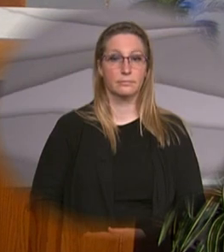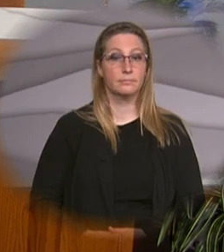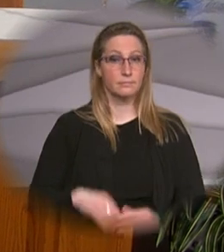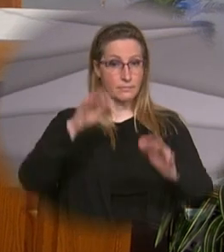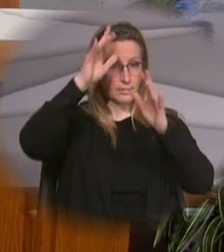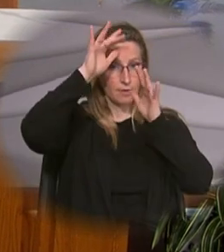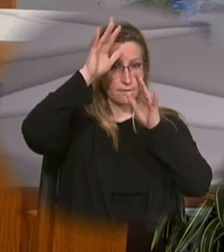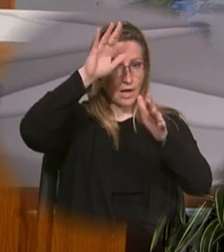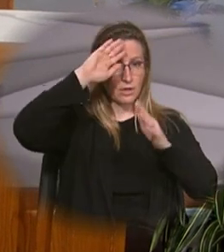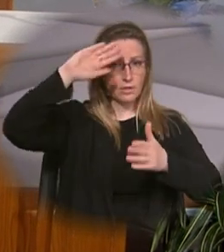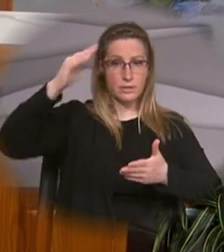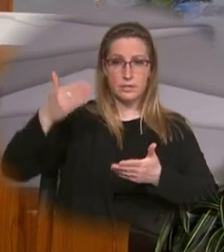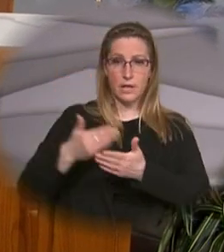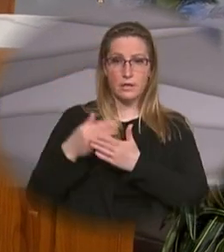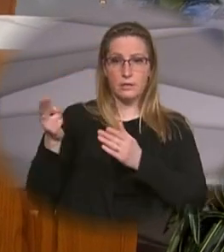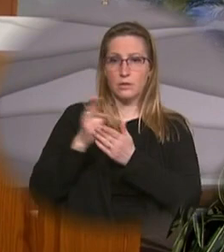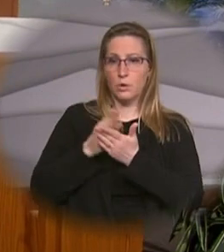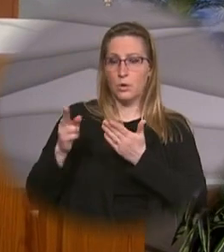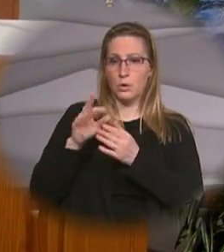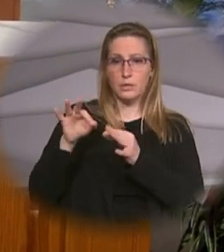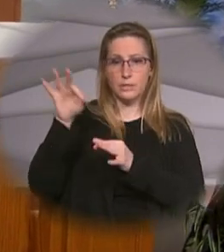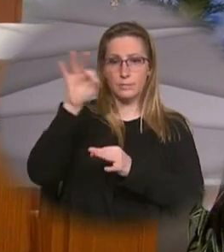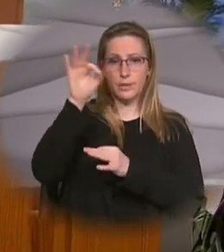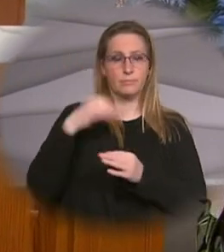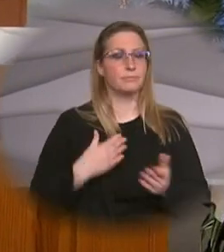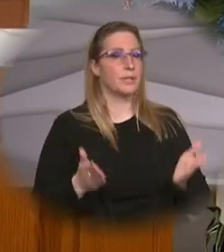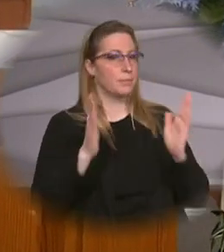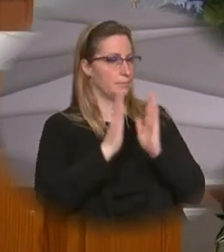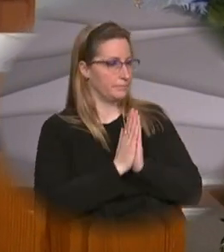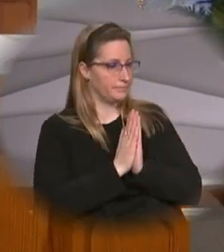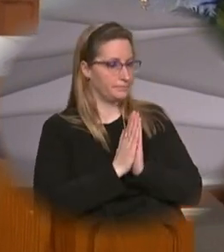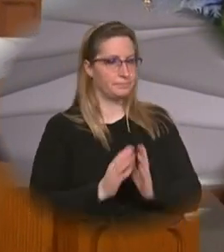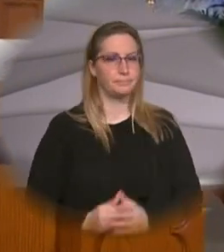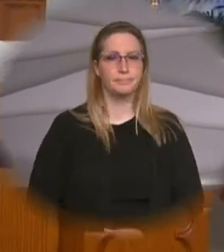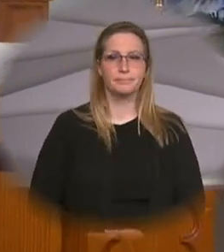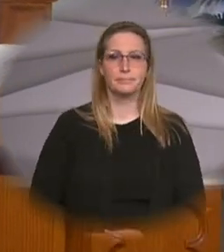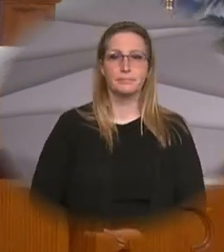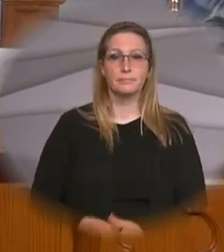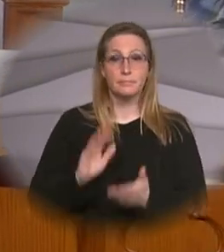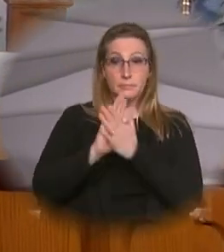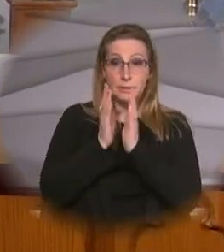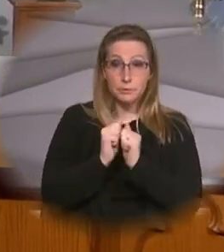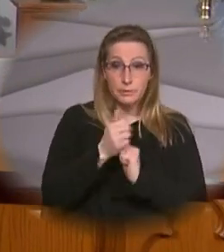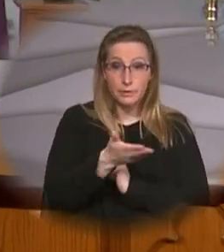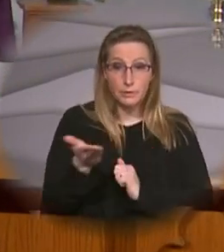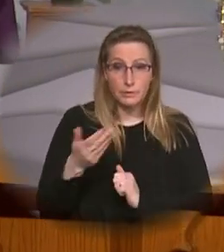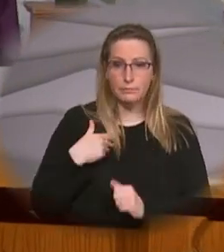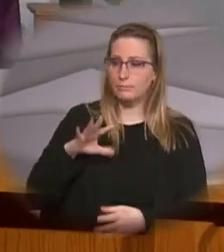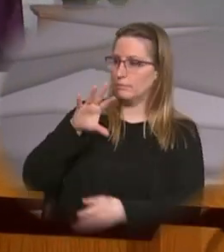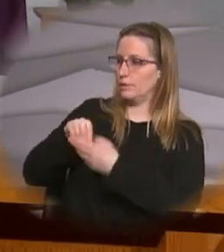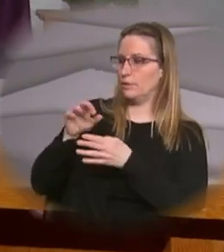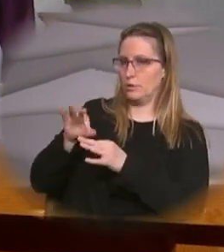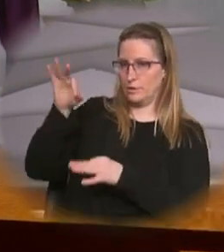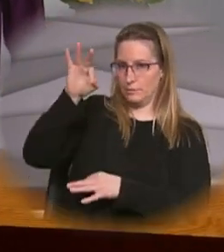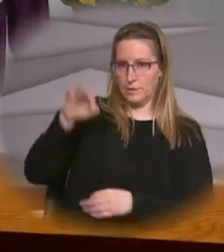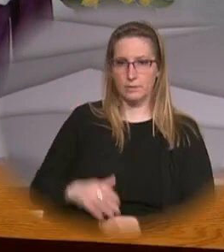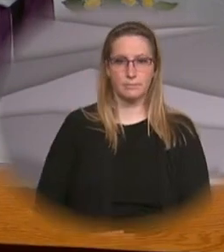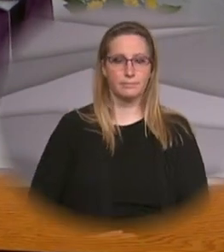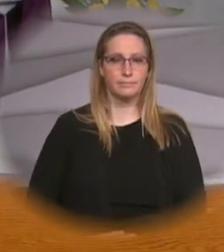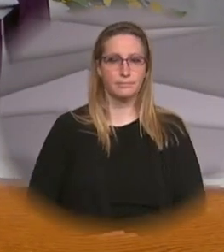in the name of the Father and of the Son and of the Holy Spirit amen then peace be with you and with your spirit